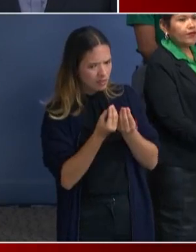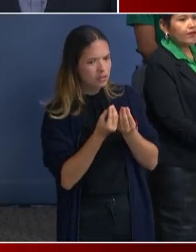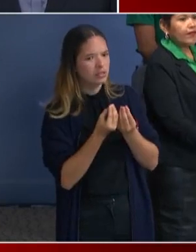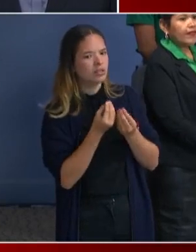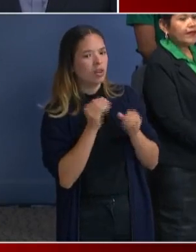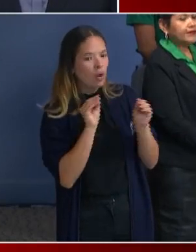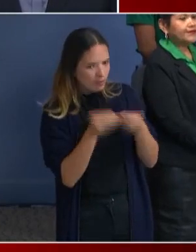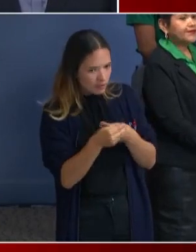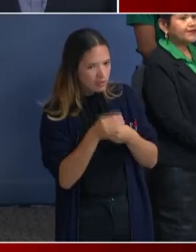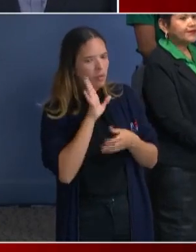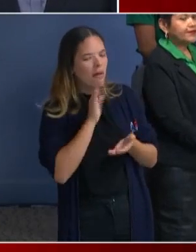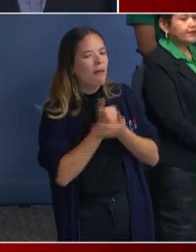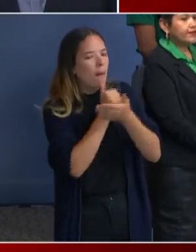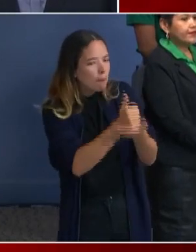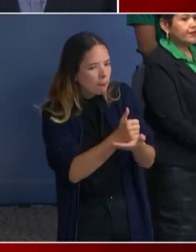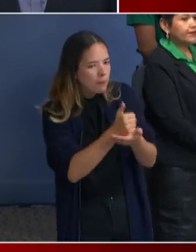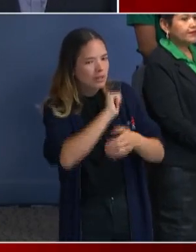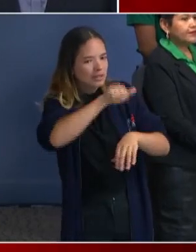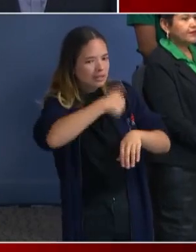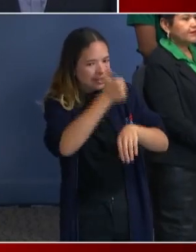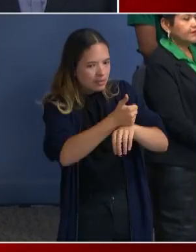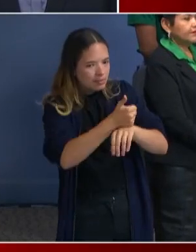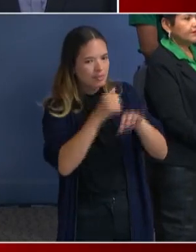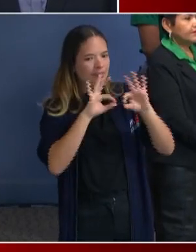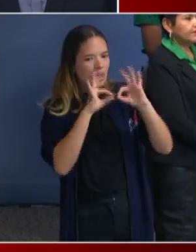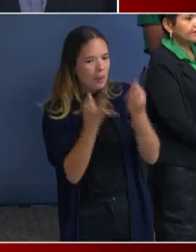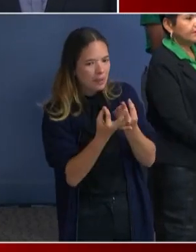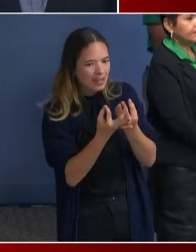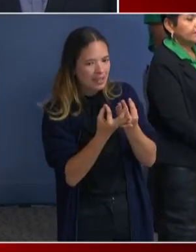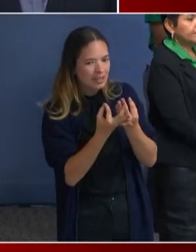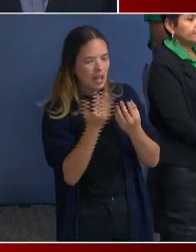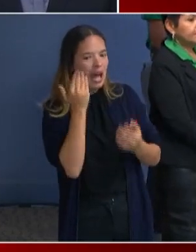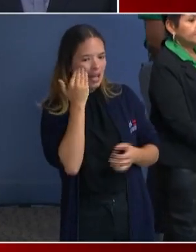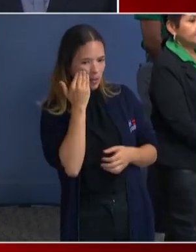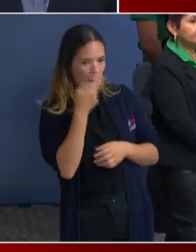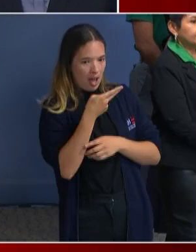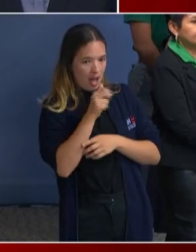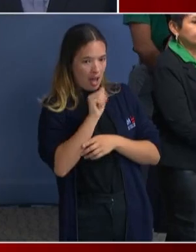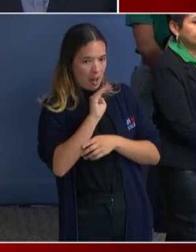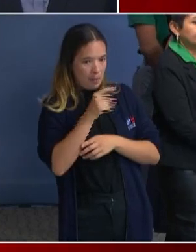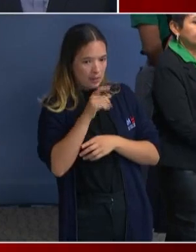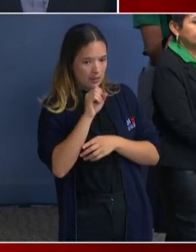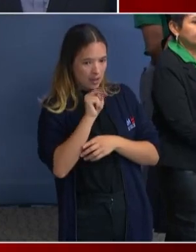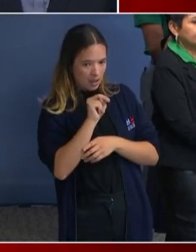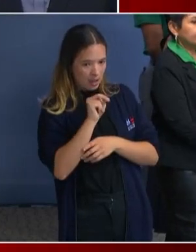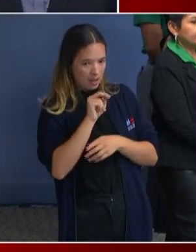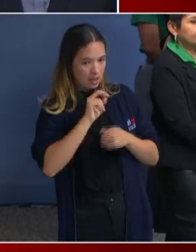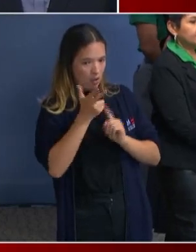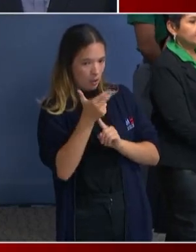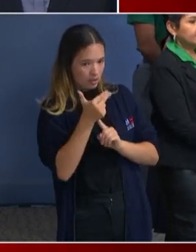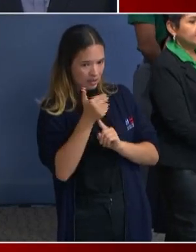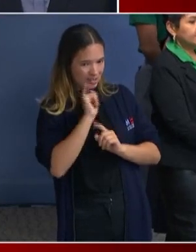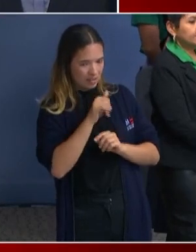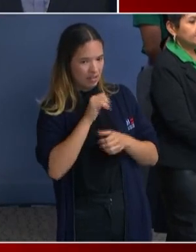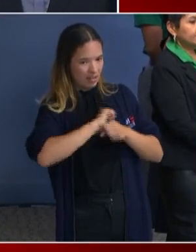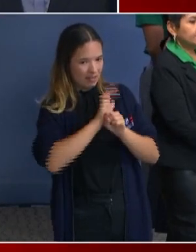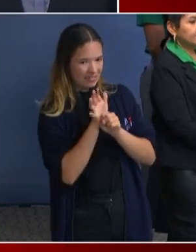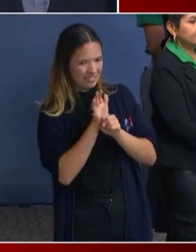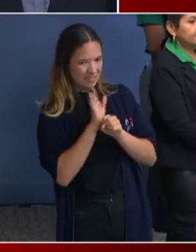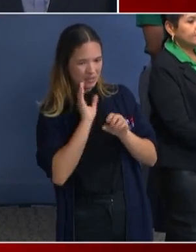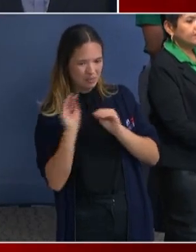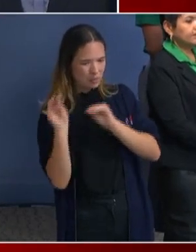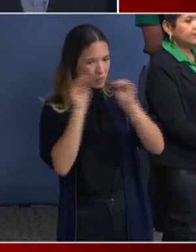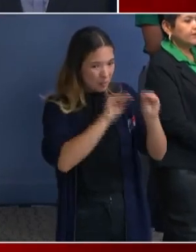are, I know the Hampton Inn is a COVID hotel. It's used for COVID quarantine. So are families going to be moved out of there and into Days Inn only? What are